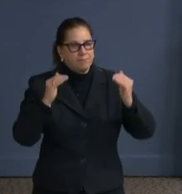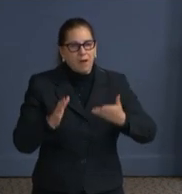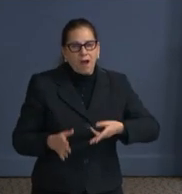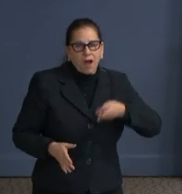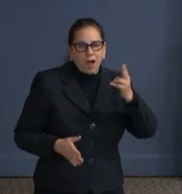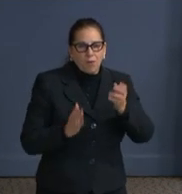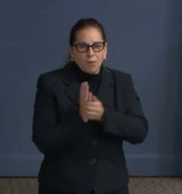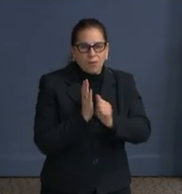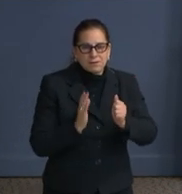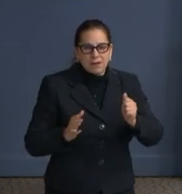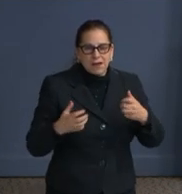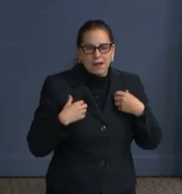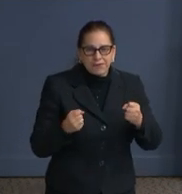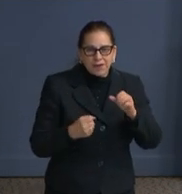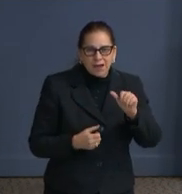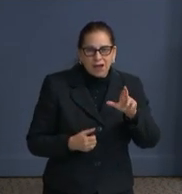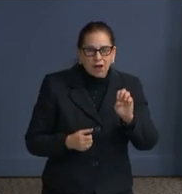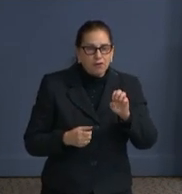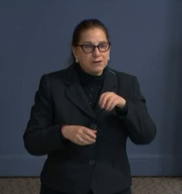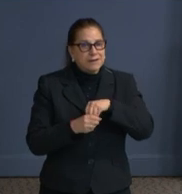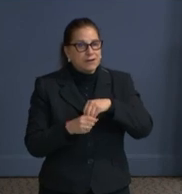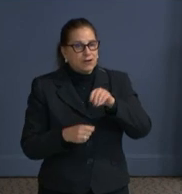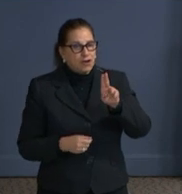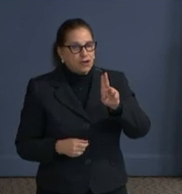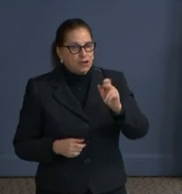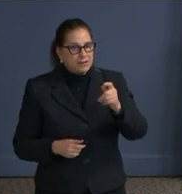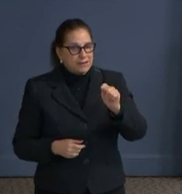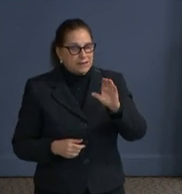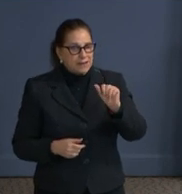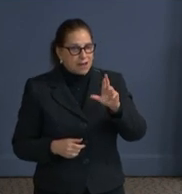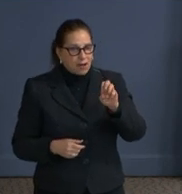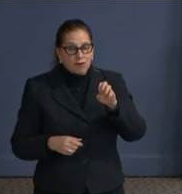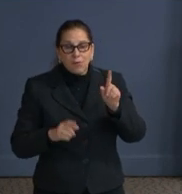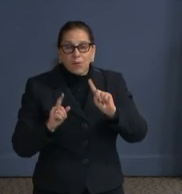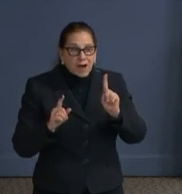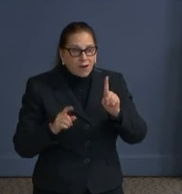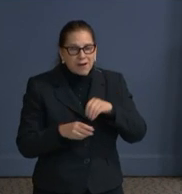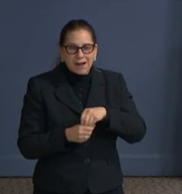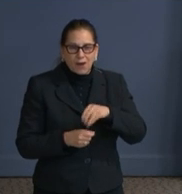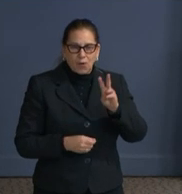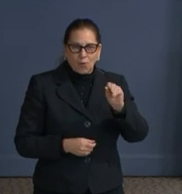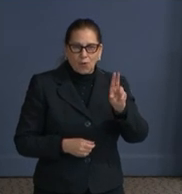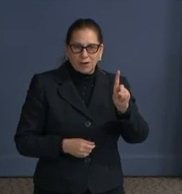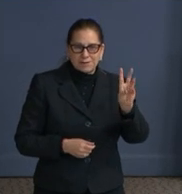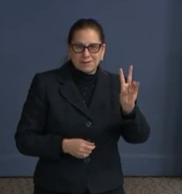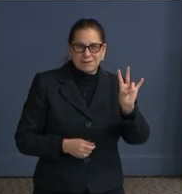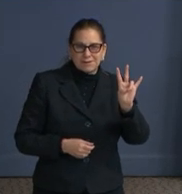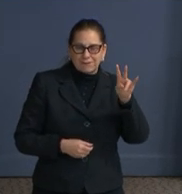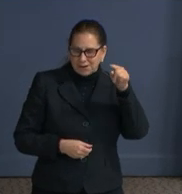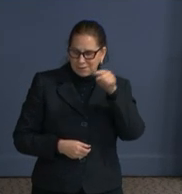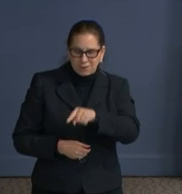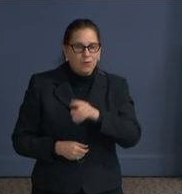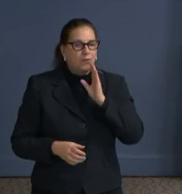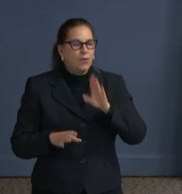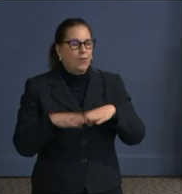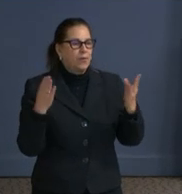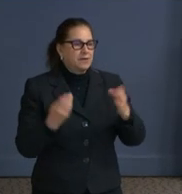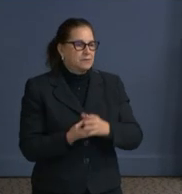facility will be located in Ward 7 and will be announced this spring. In addition, we